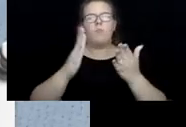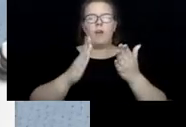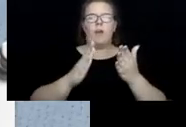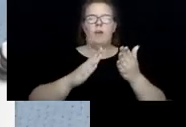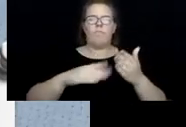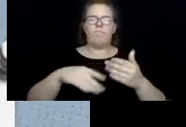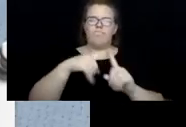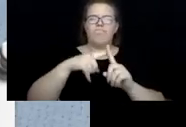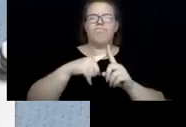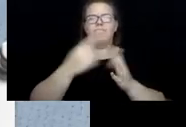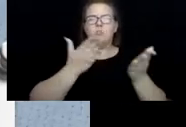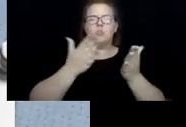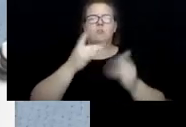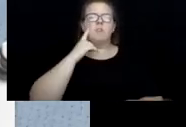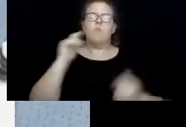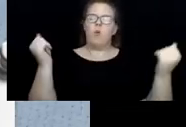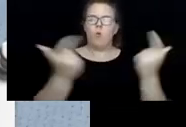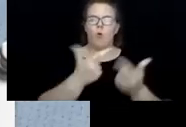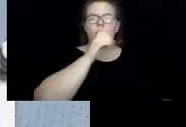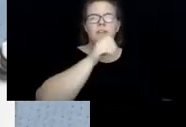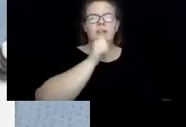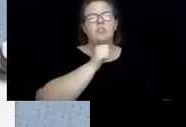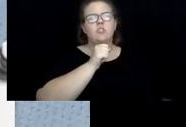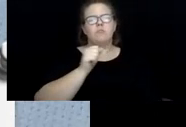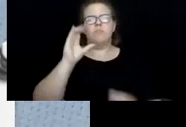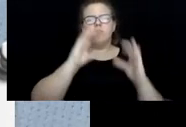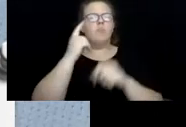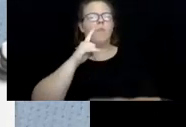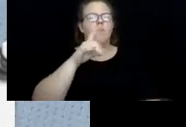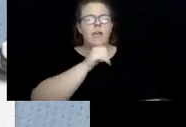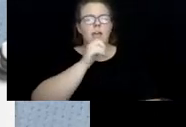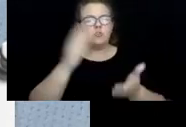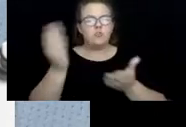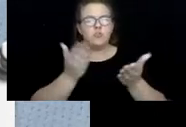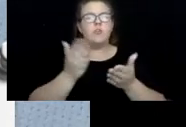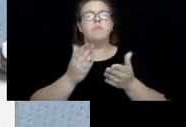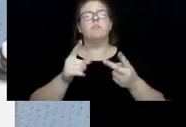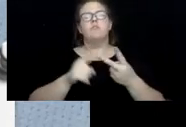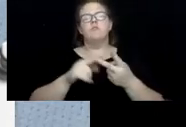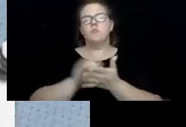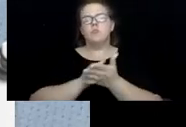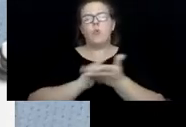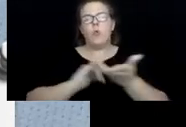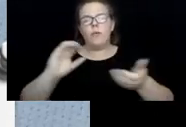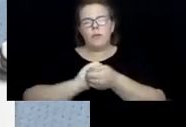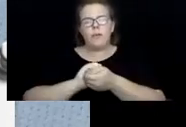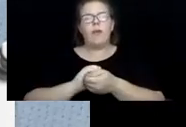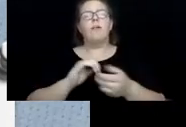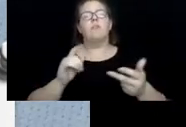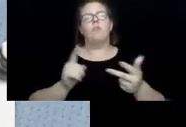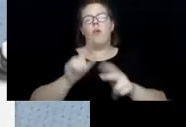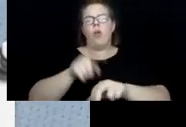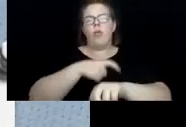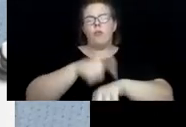of all ages seeking aging services, services from New York Canucks, our Long-Term Care Resource Center,